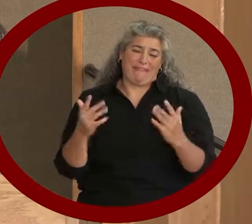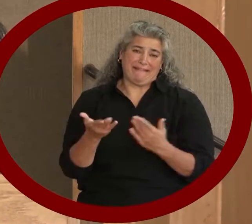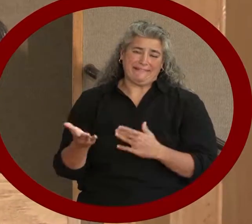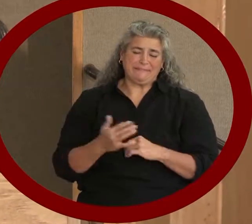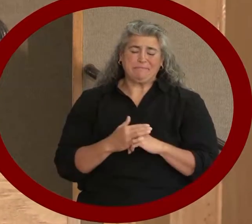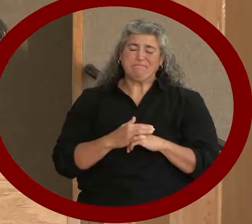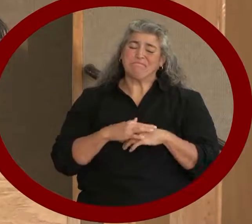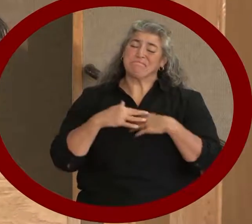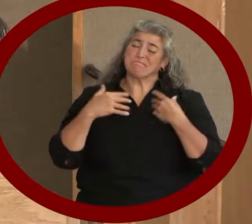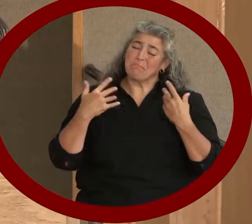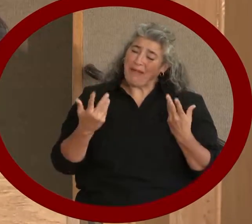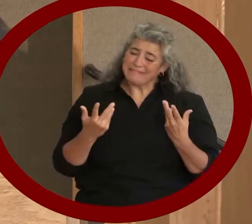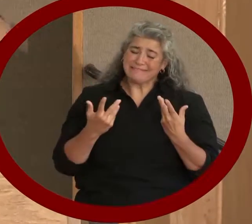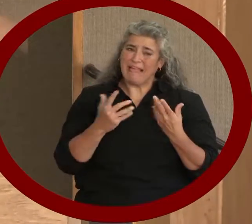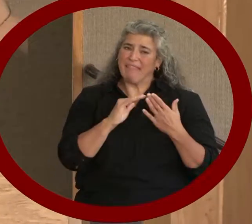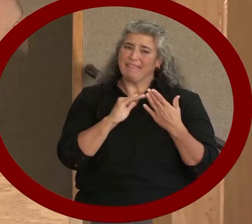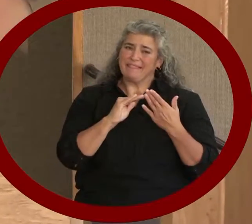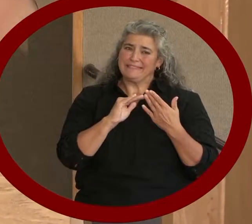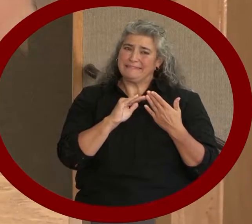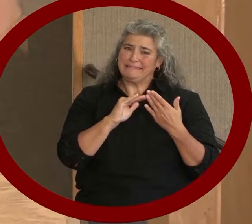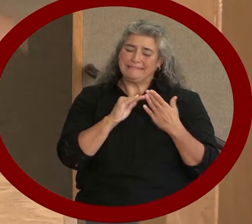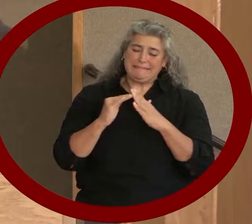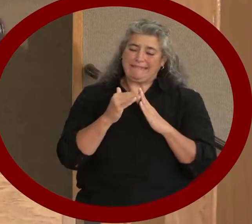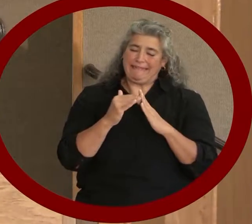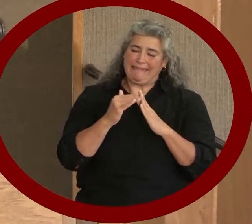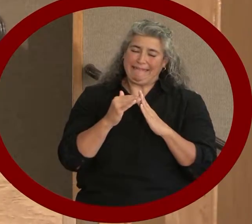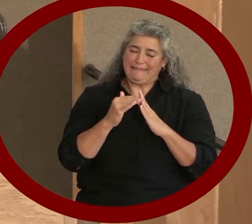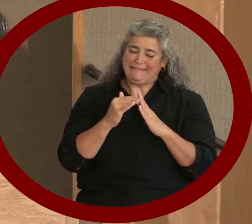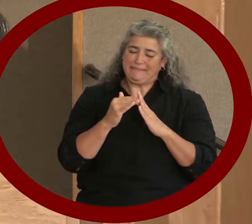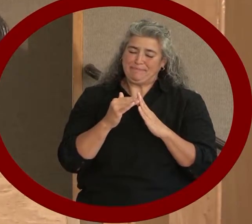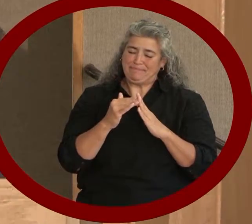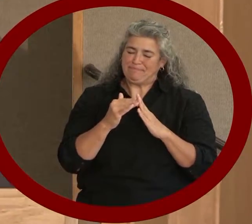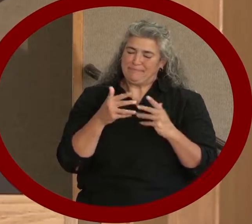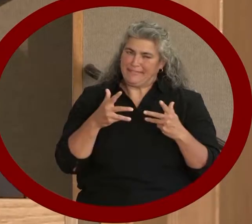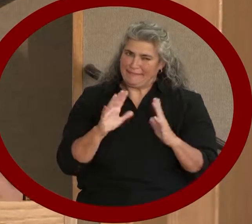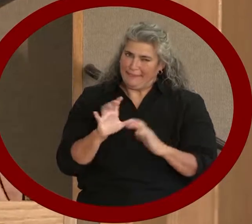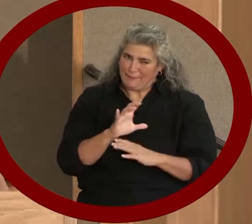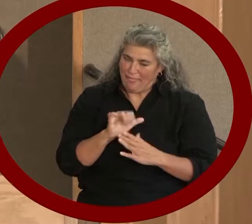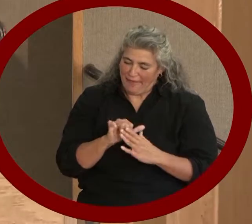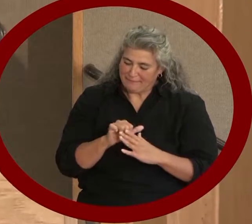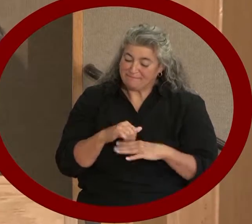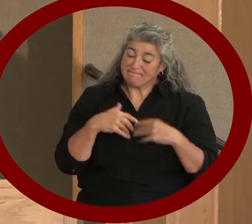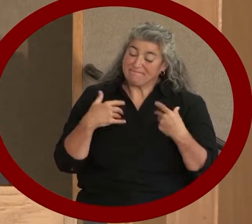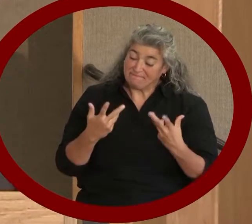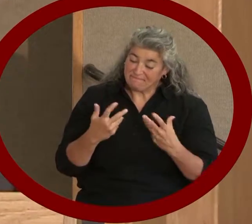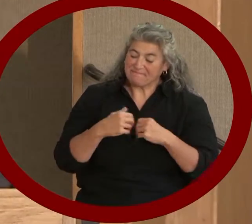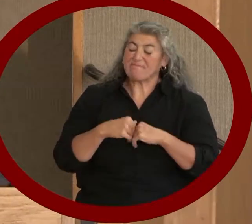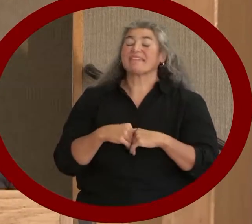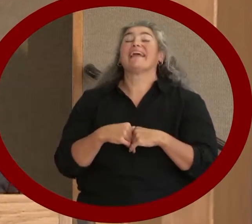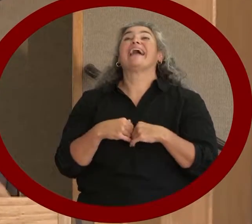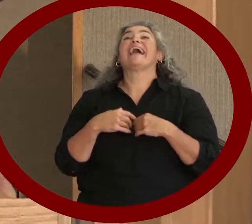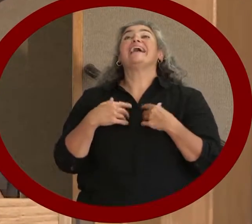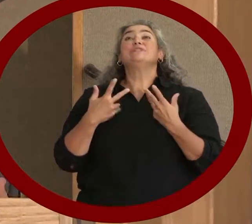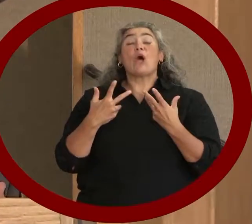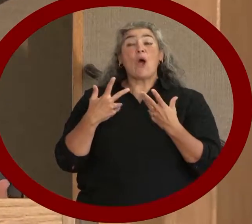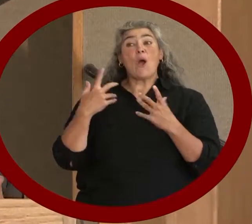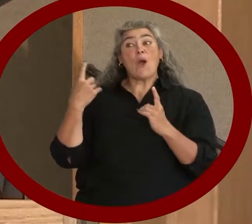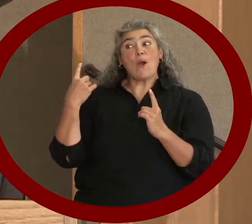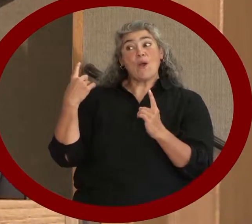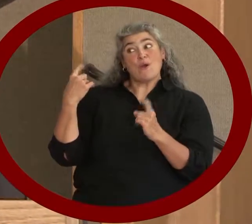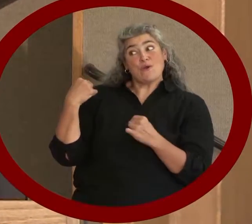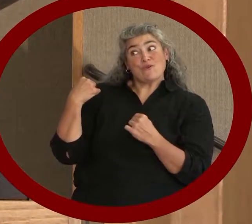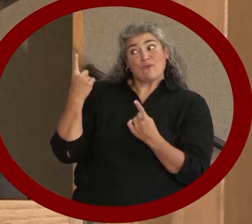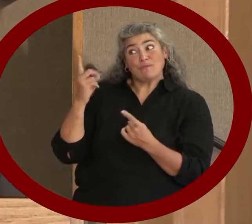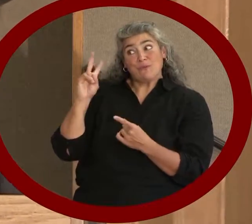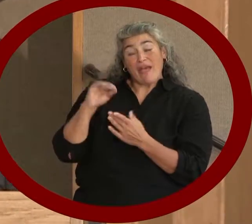But, the city doesn't let us do that. But, nevertheless, since, from 2009